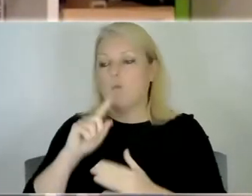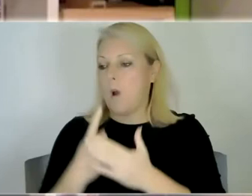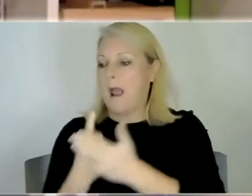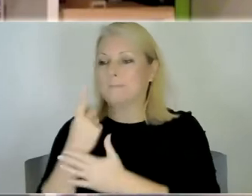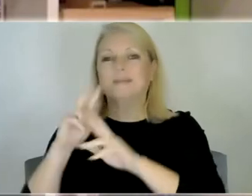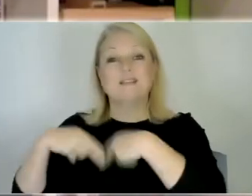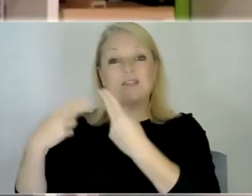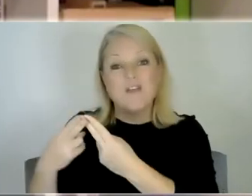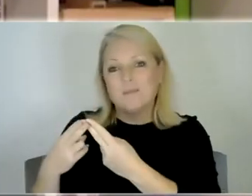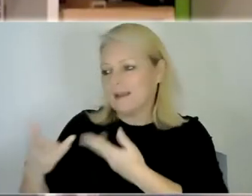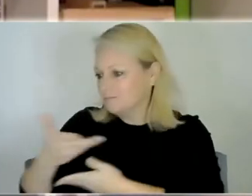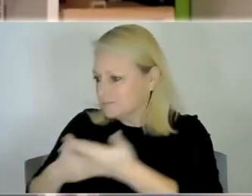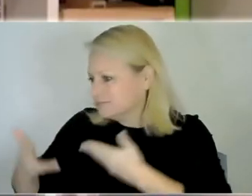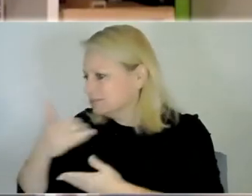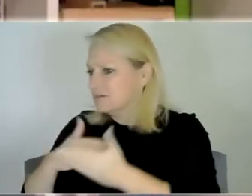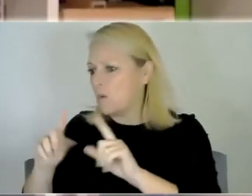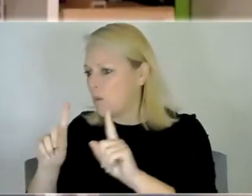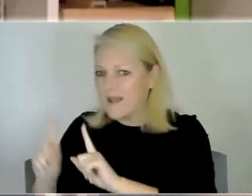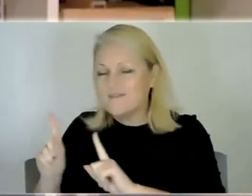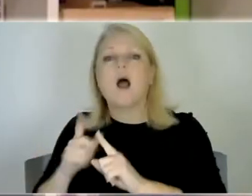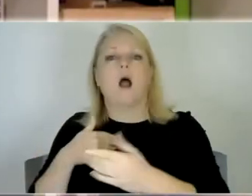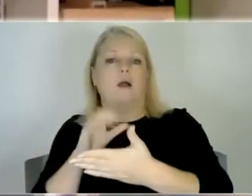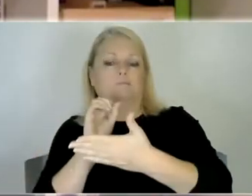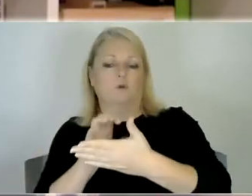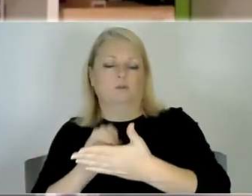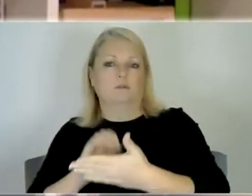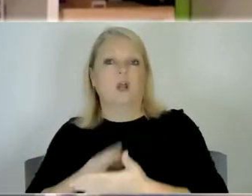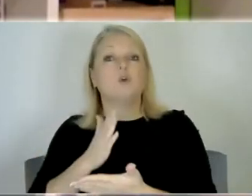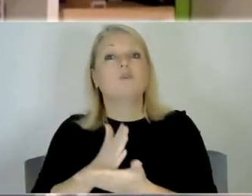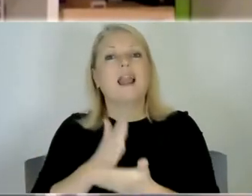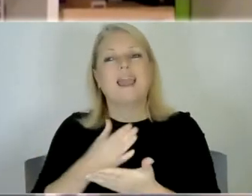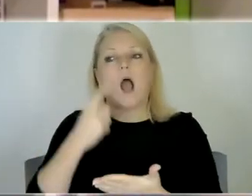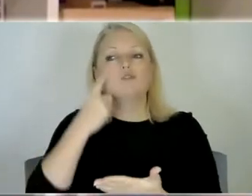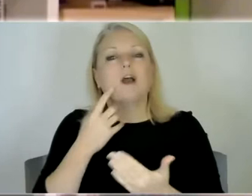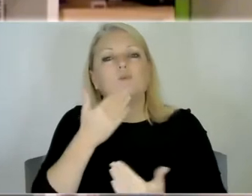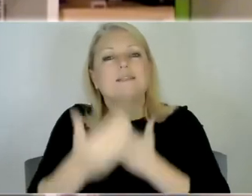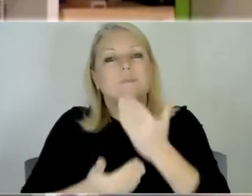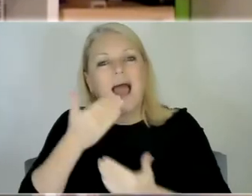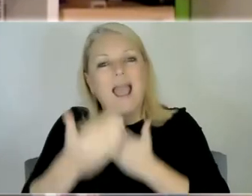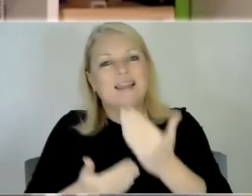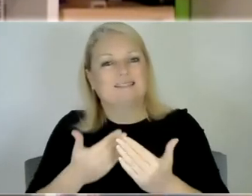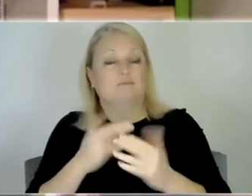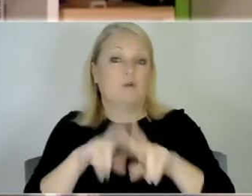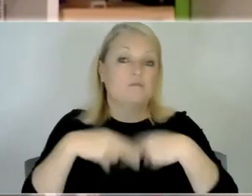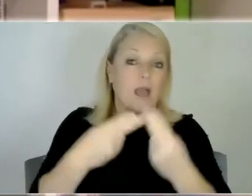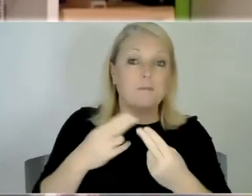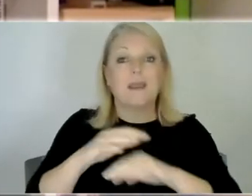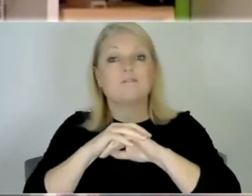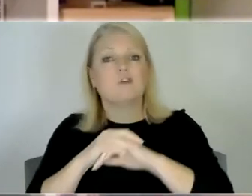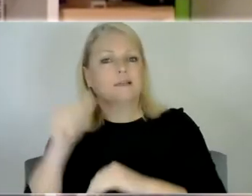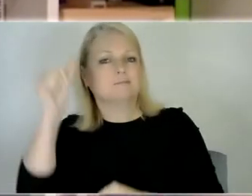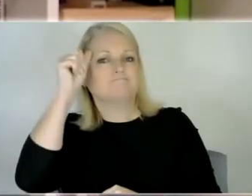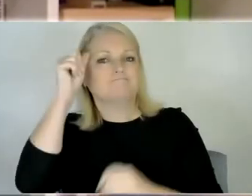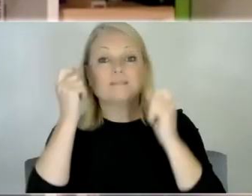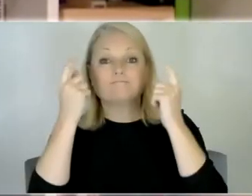to explain to family and friends really what life is like. I used to find it quite hard to talk about